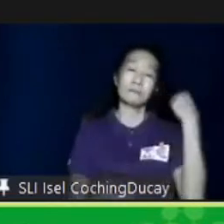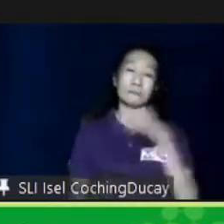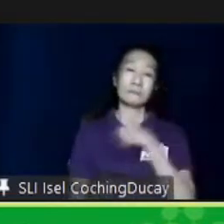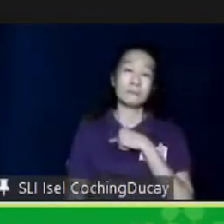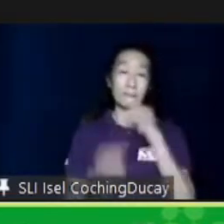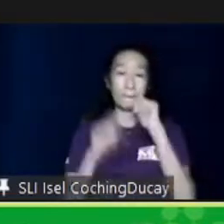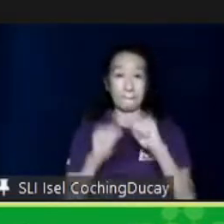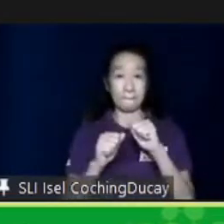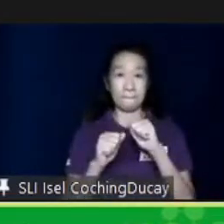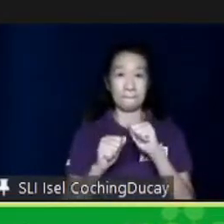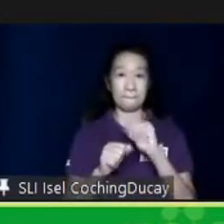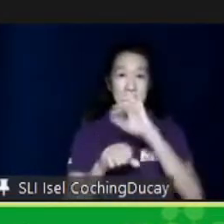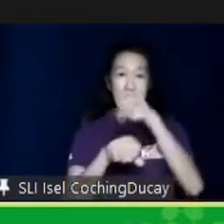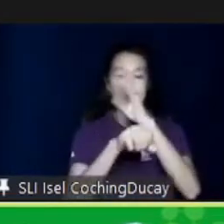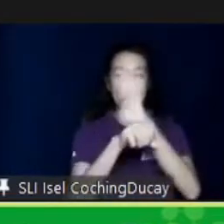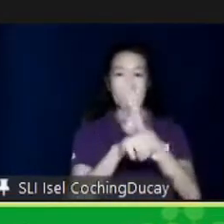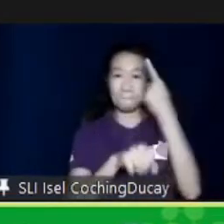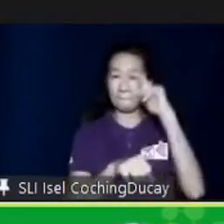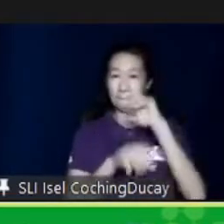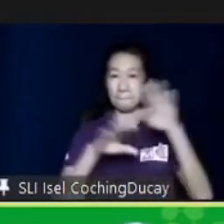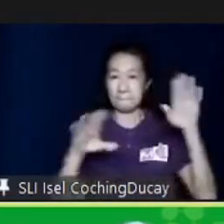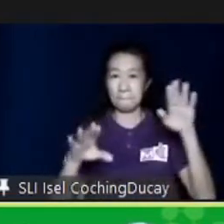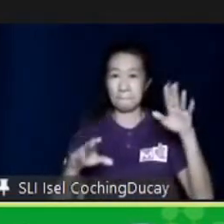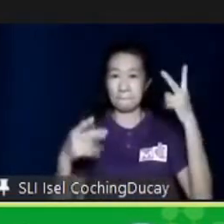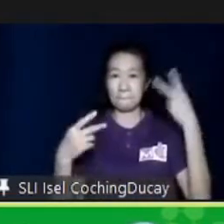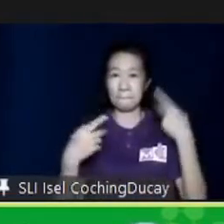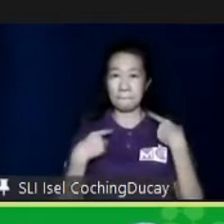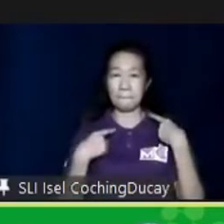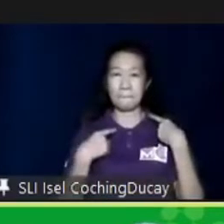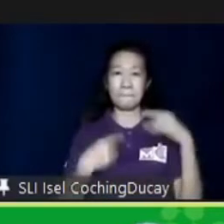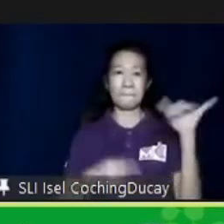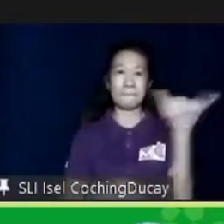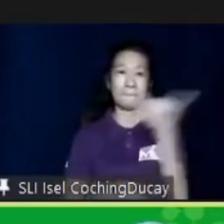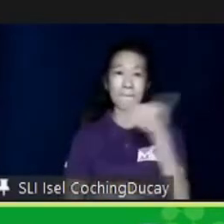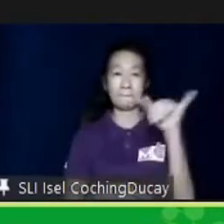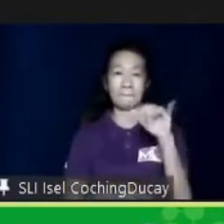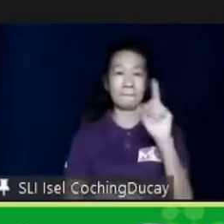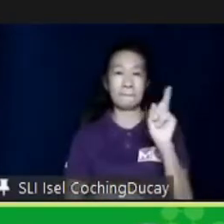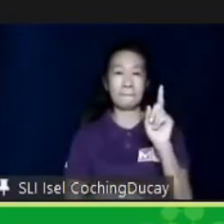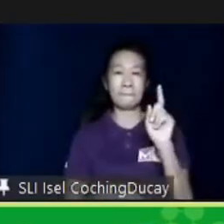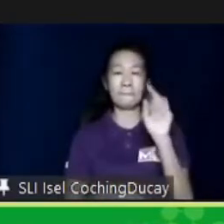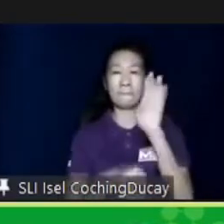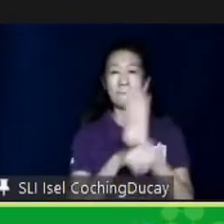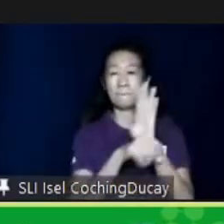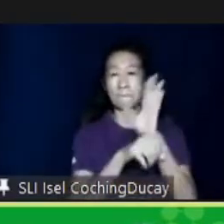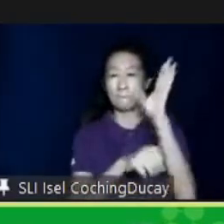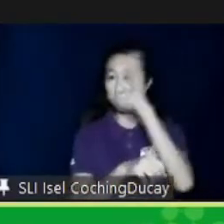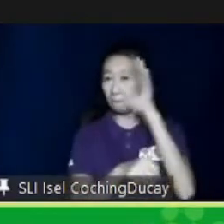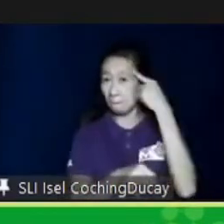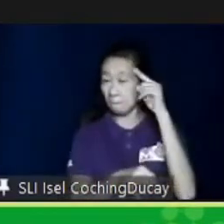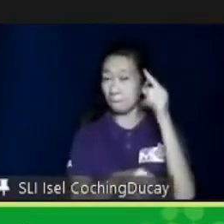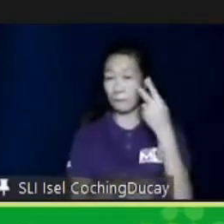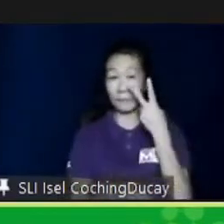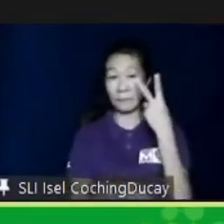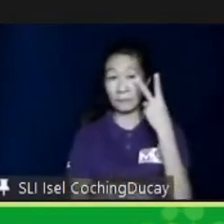able to get jobs for our kids, we have to think like businesses. What are businesses looking for? And you can see the